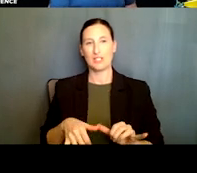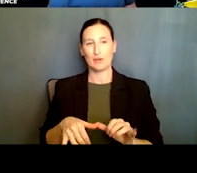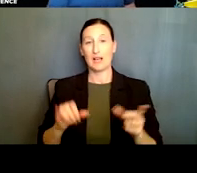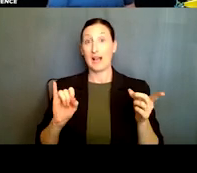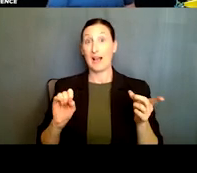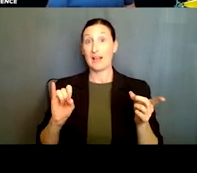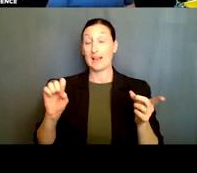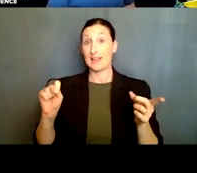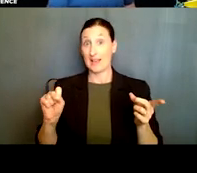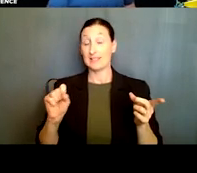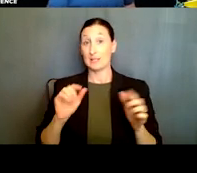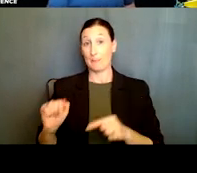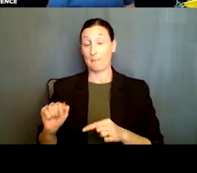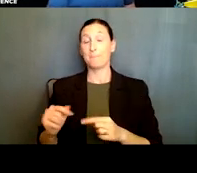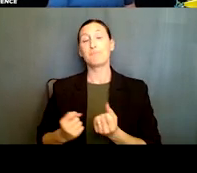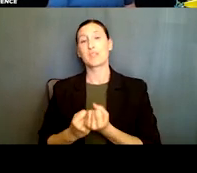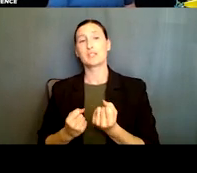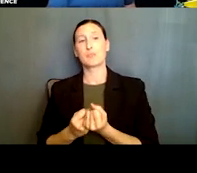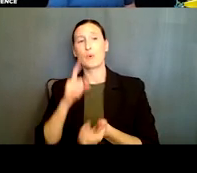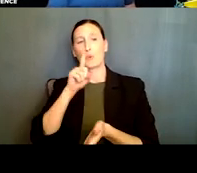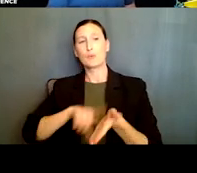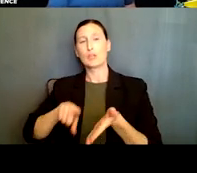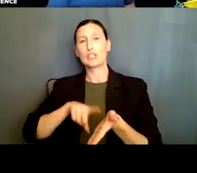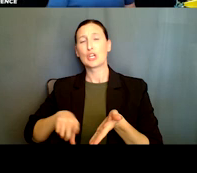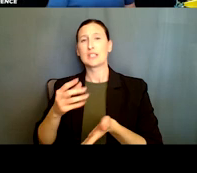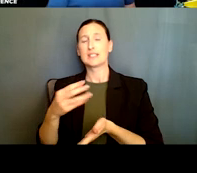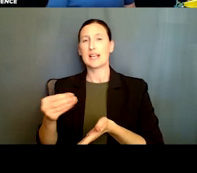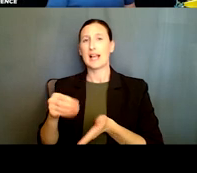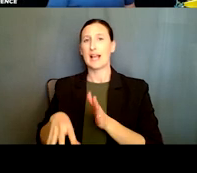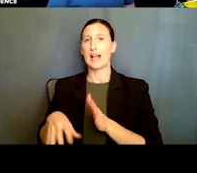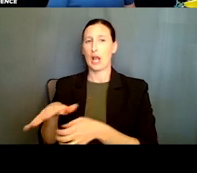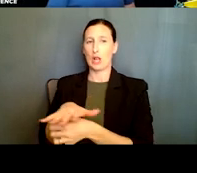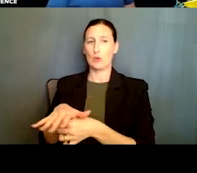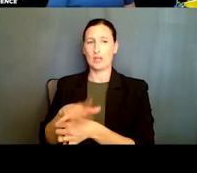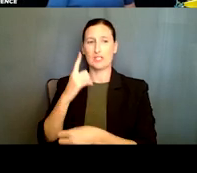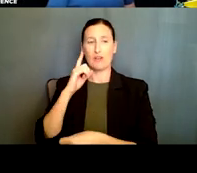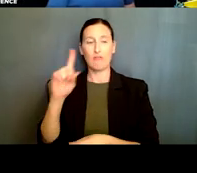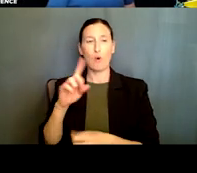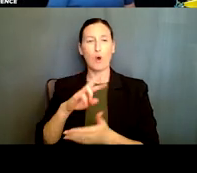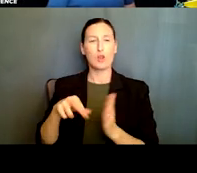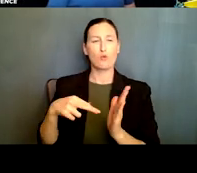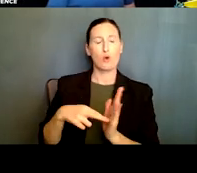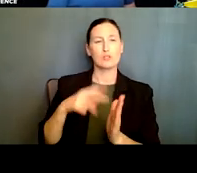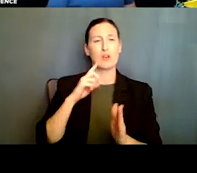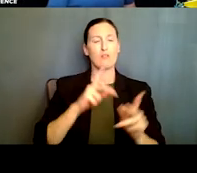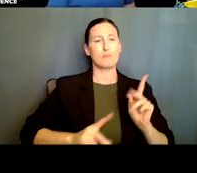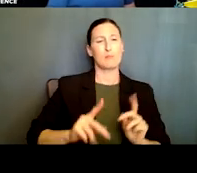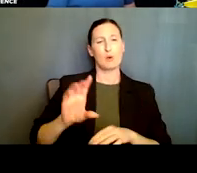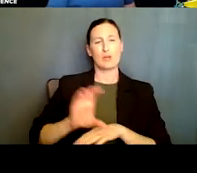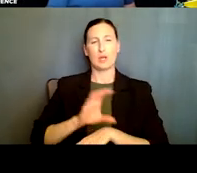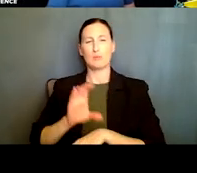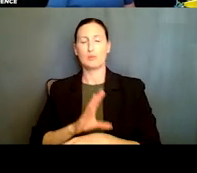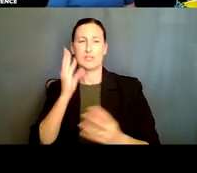supports research and education on the interrelated roles of people, computers, and information to